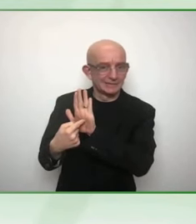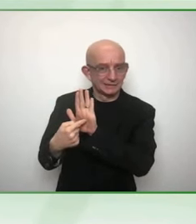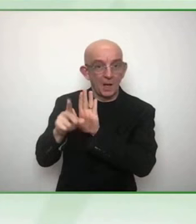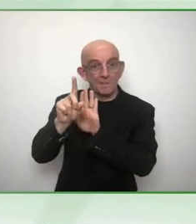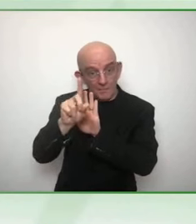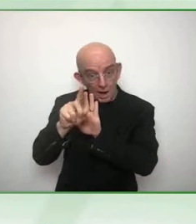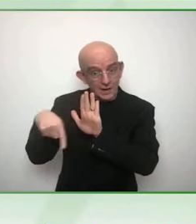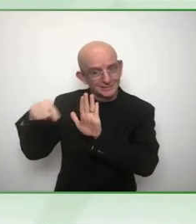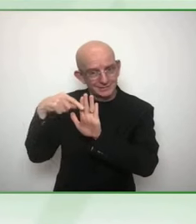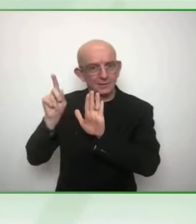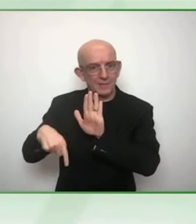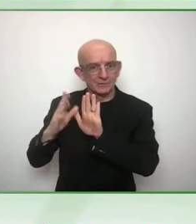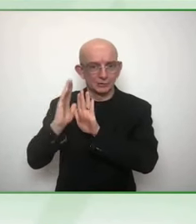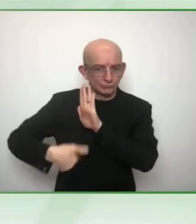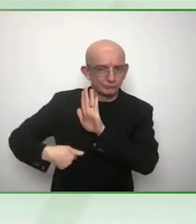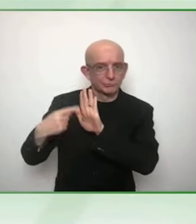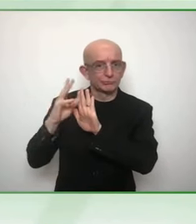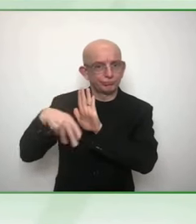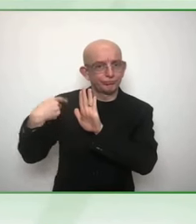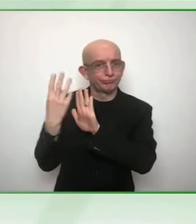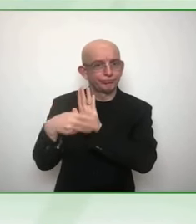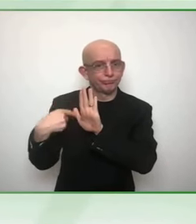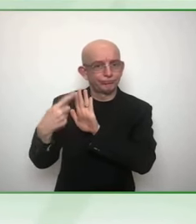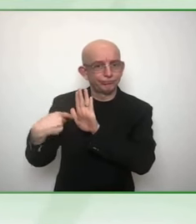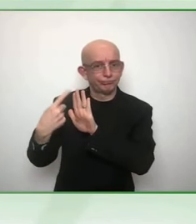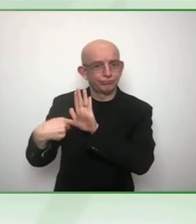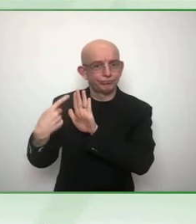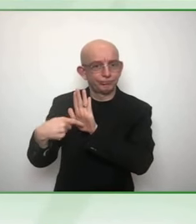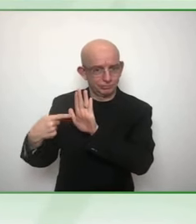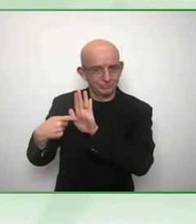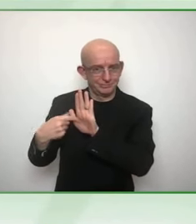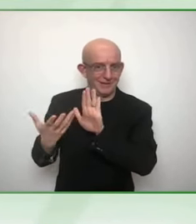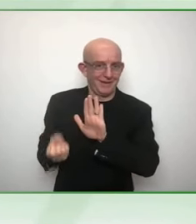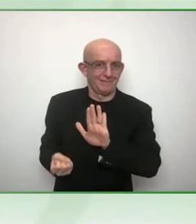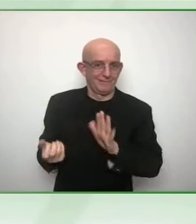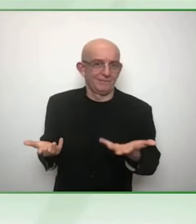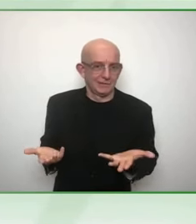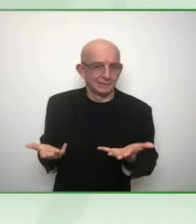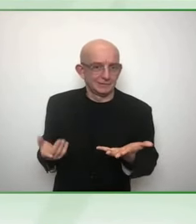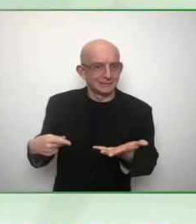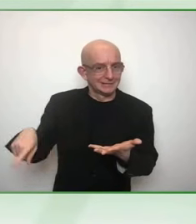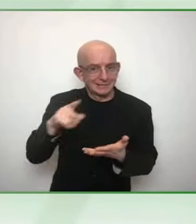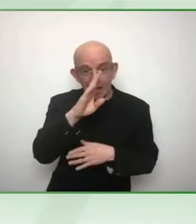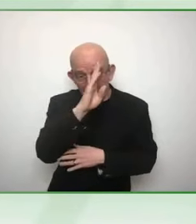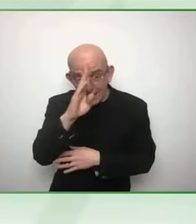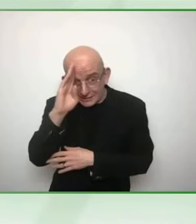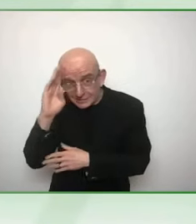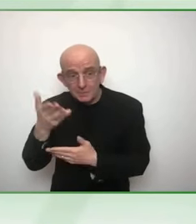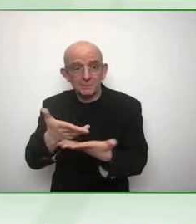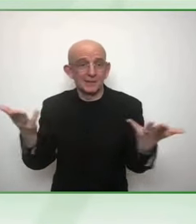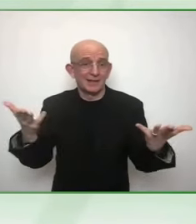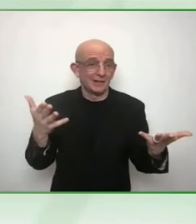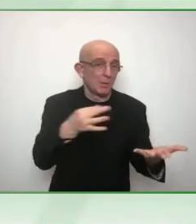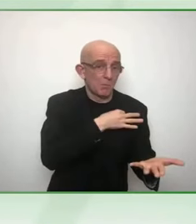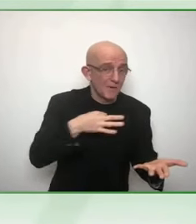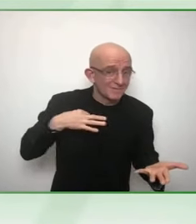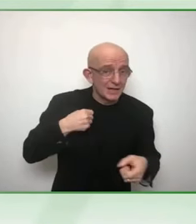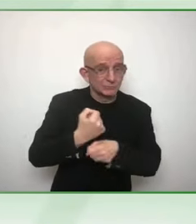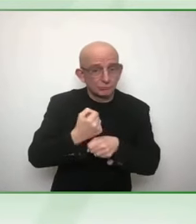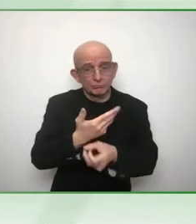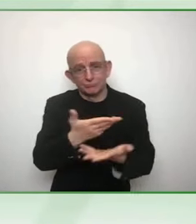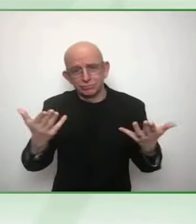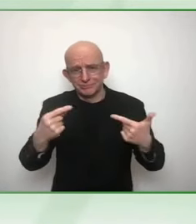So I just like to say that our organization, ESCAP,